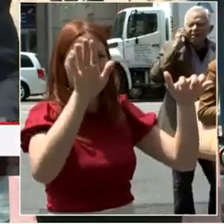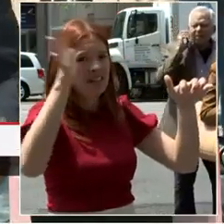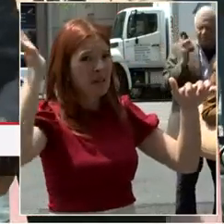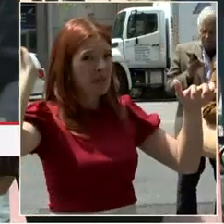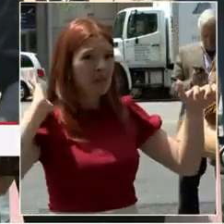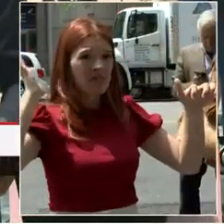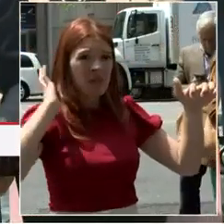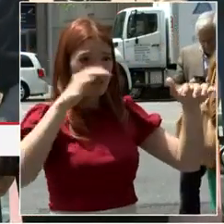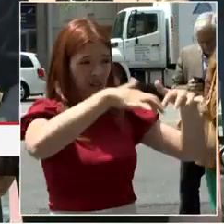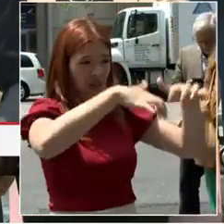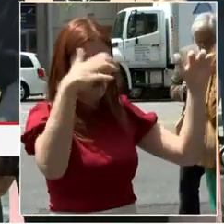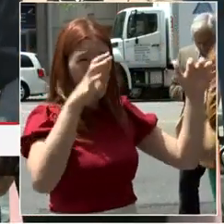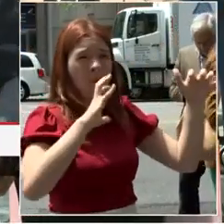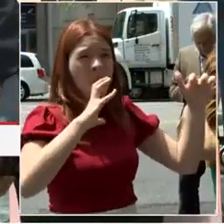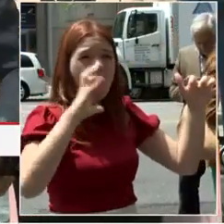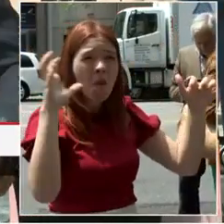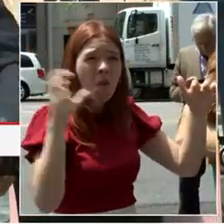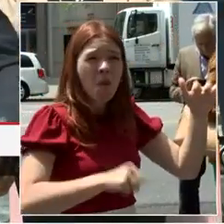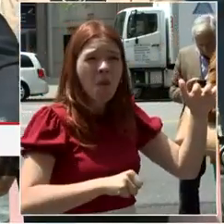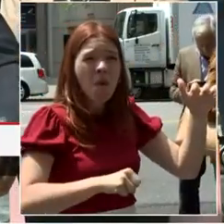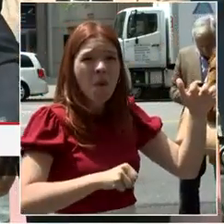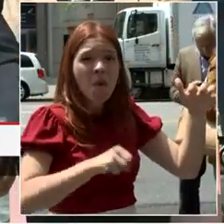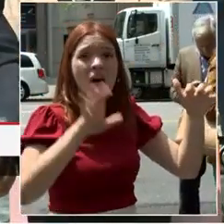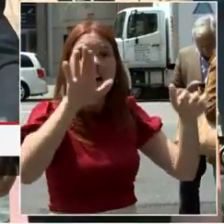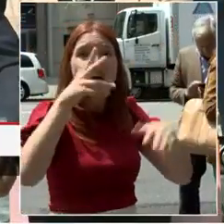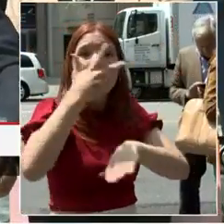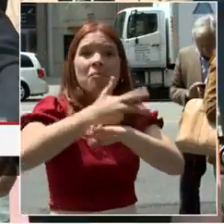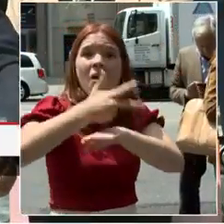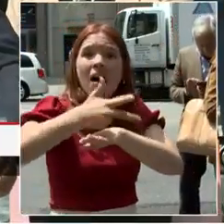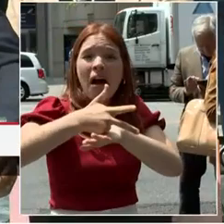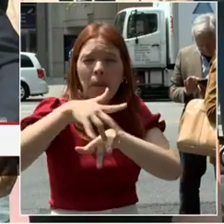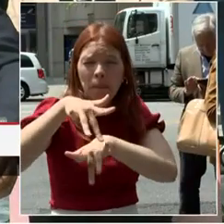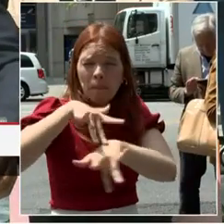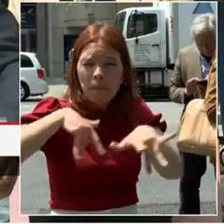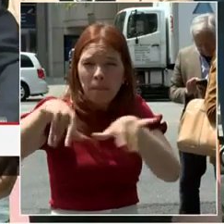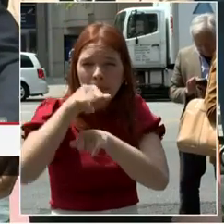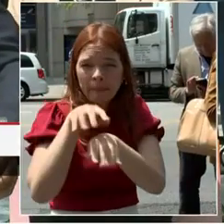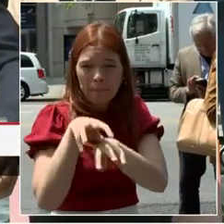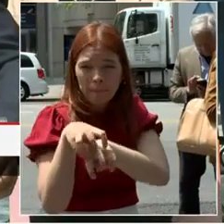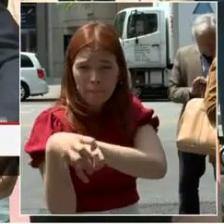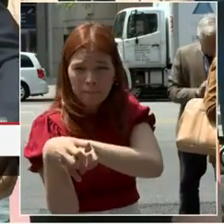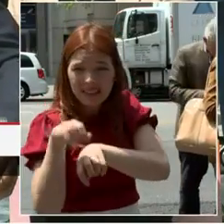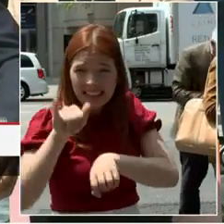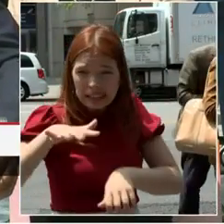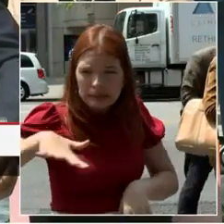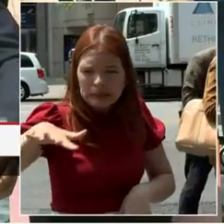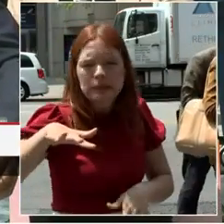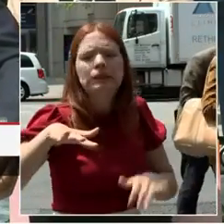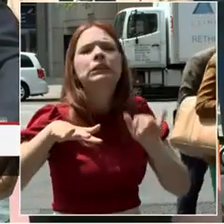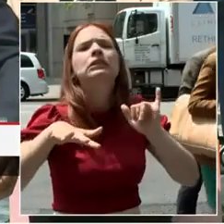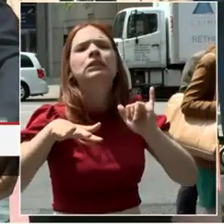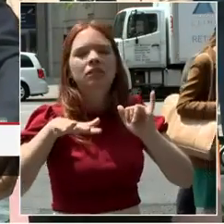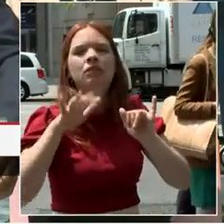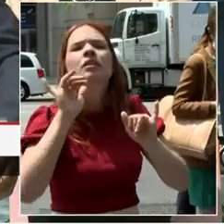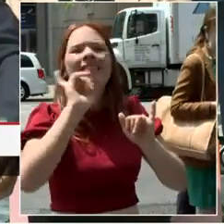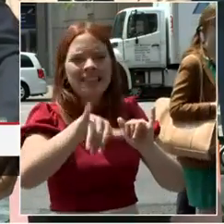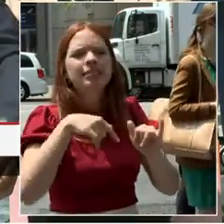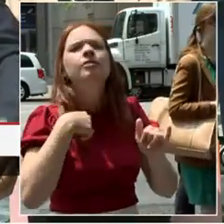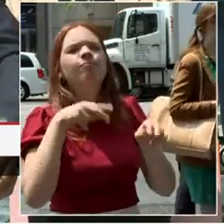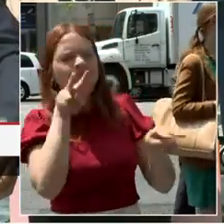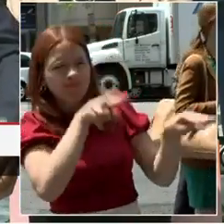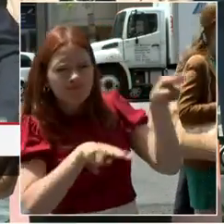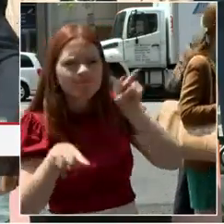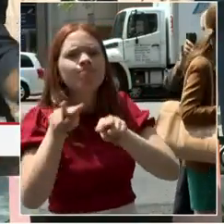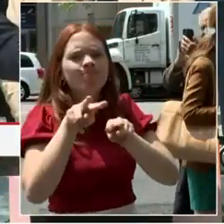as potentially a world-class economic development that includes potentially a stadium, but also